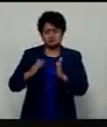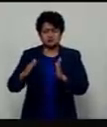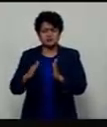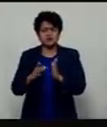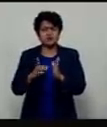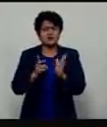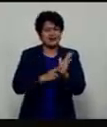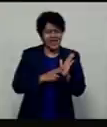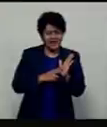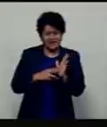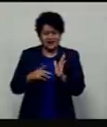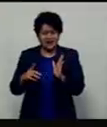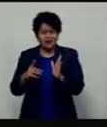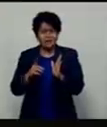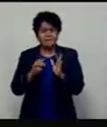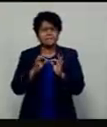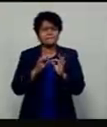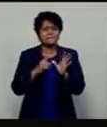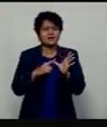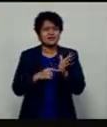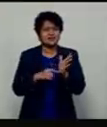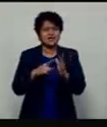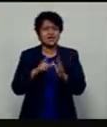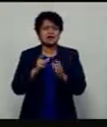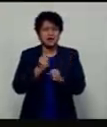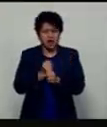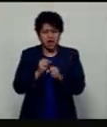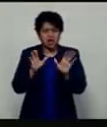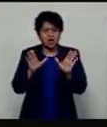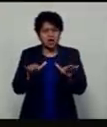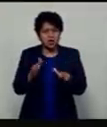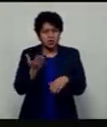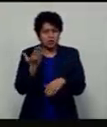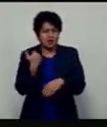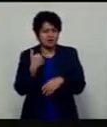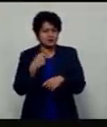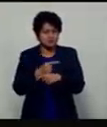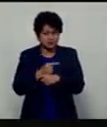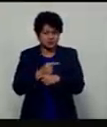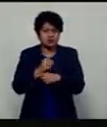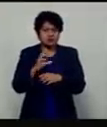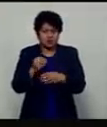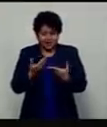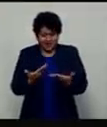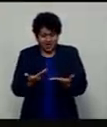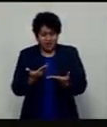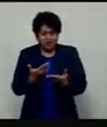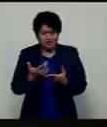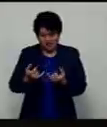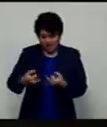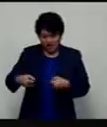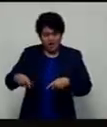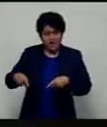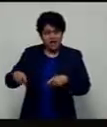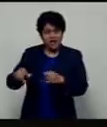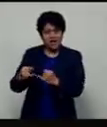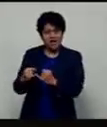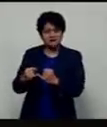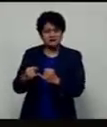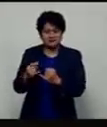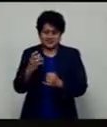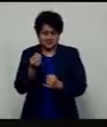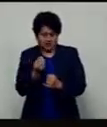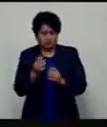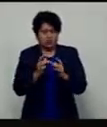and Ngao last week. And it is believed that some people on the island came into contact with some of the crew members.